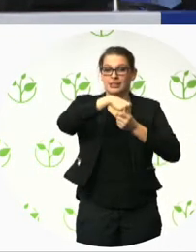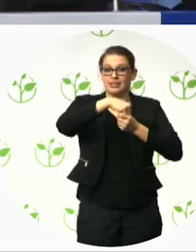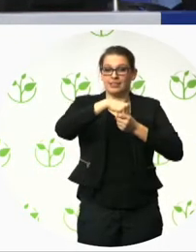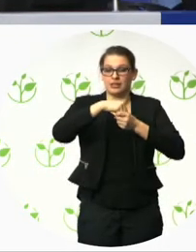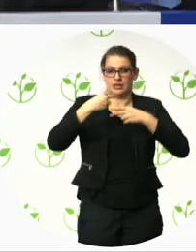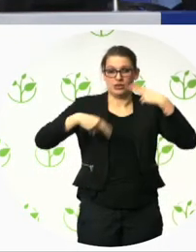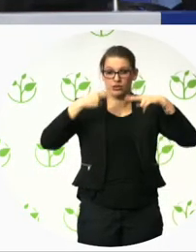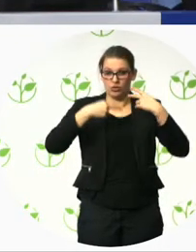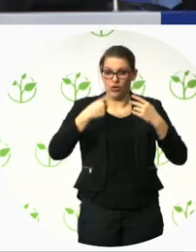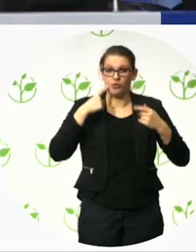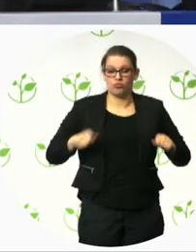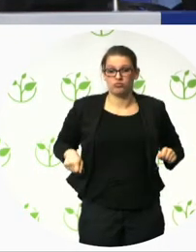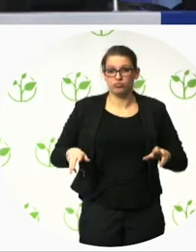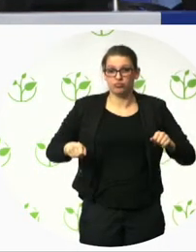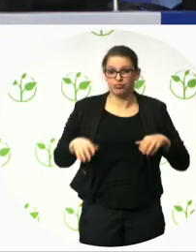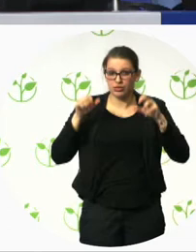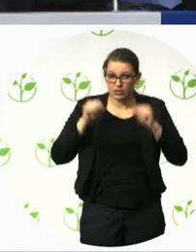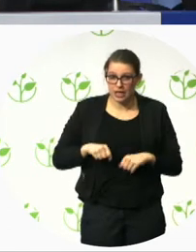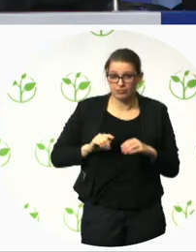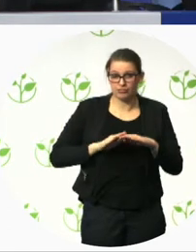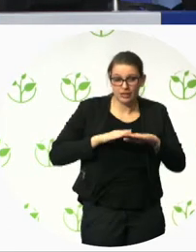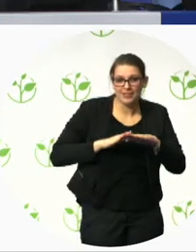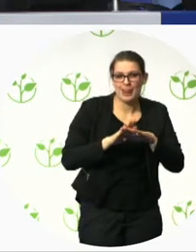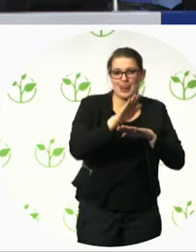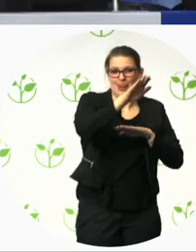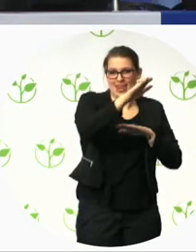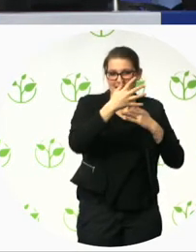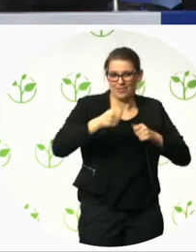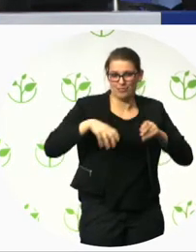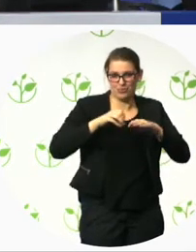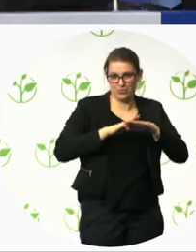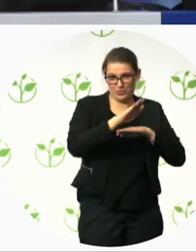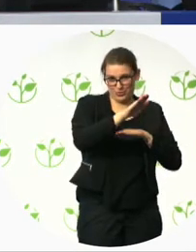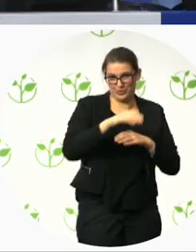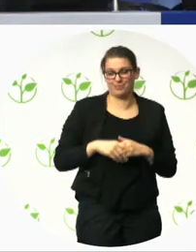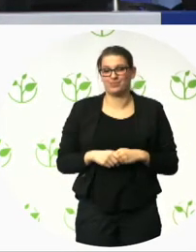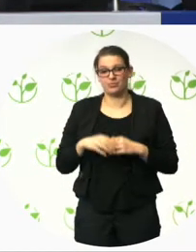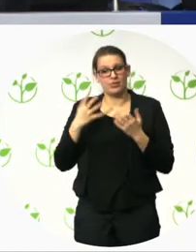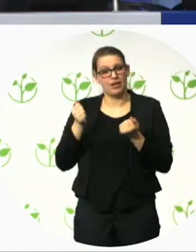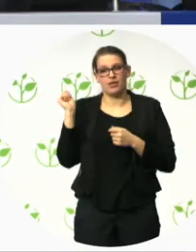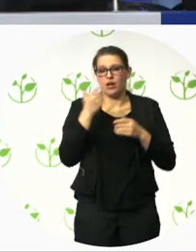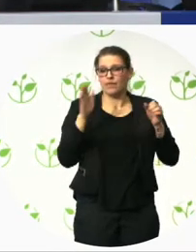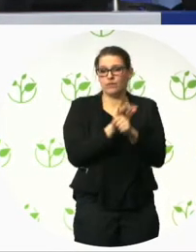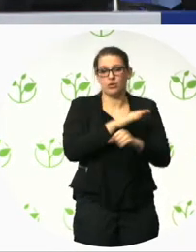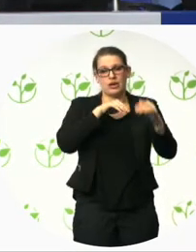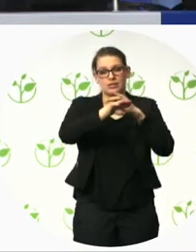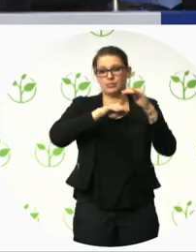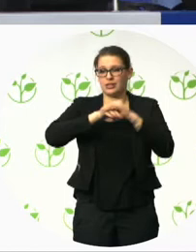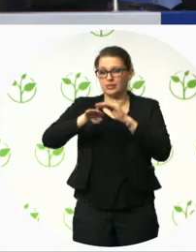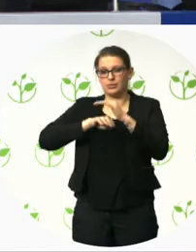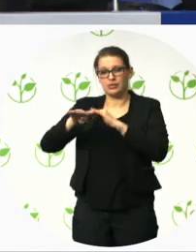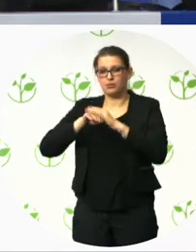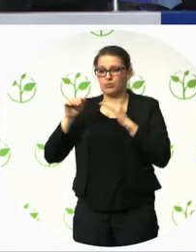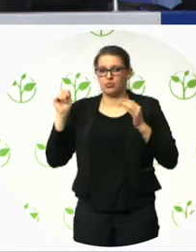spaces can be accessible in the neighborhood and also 94% of the apartments can be reached